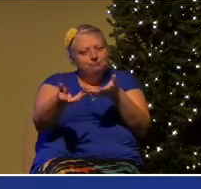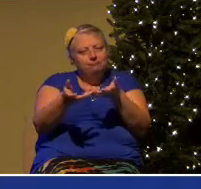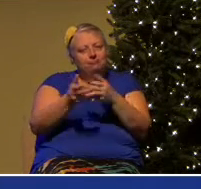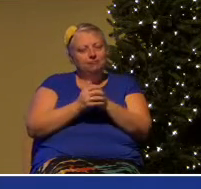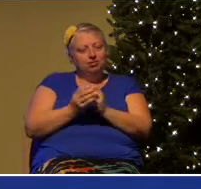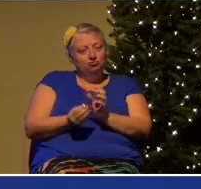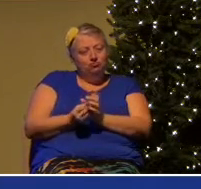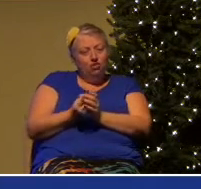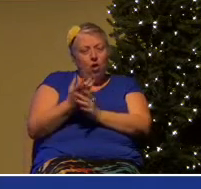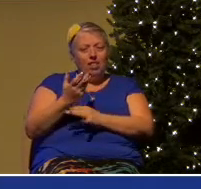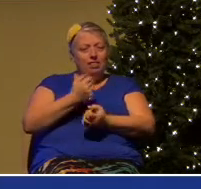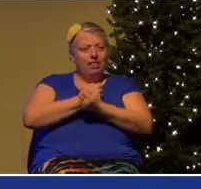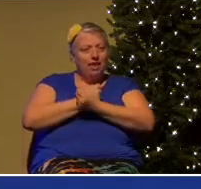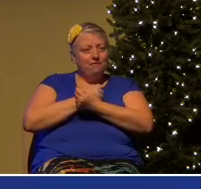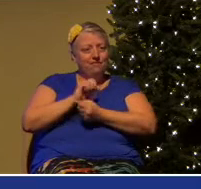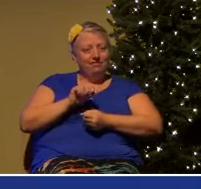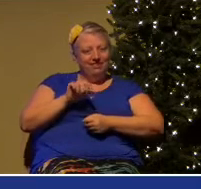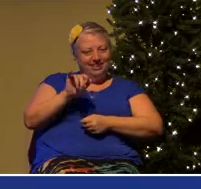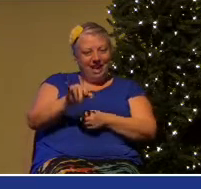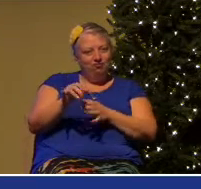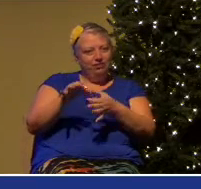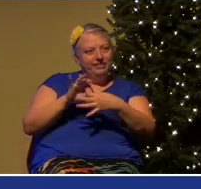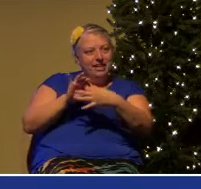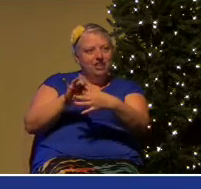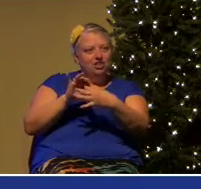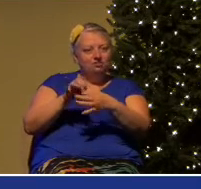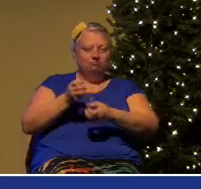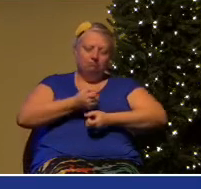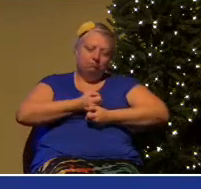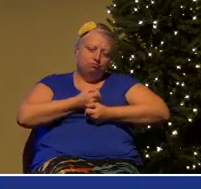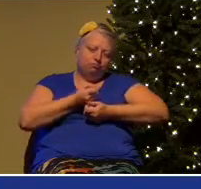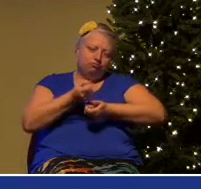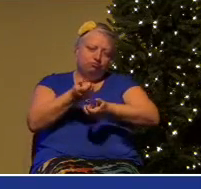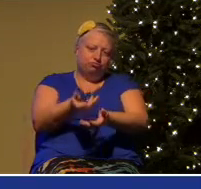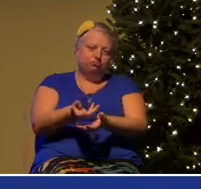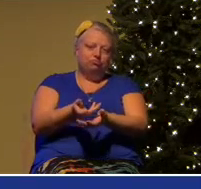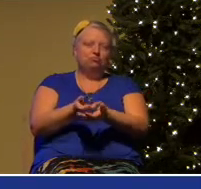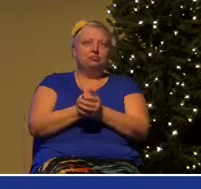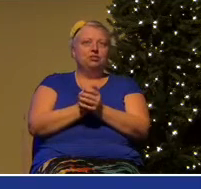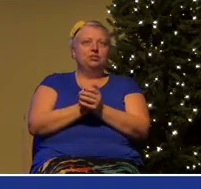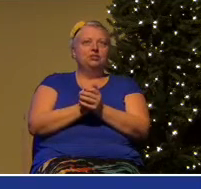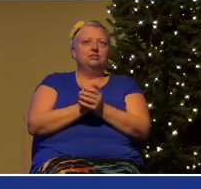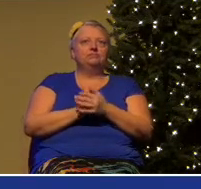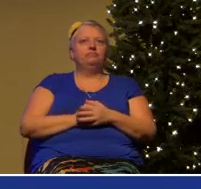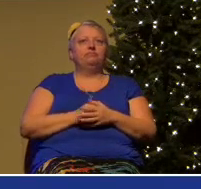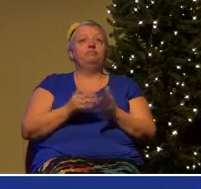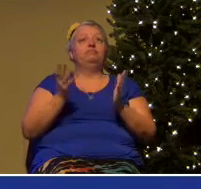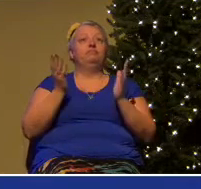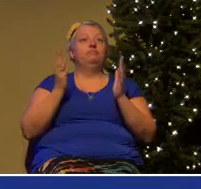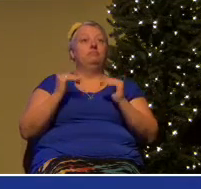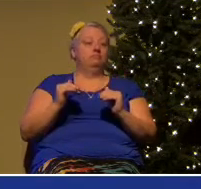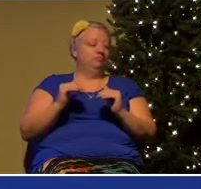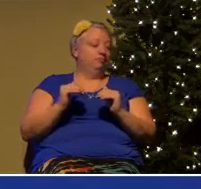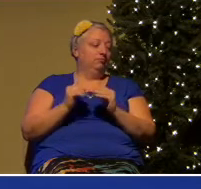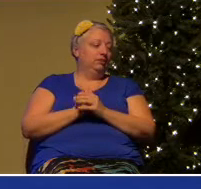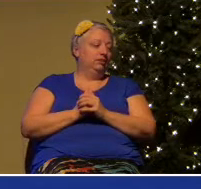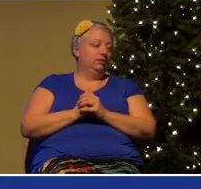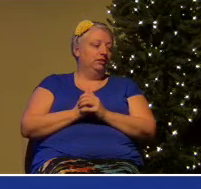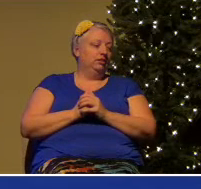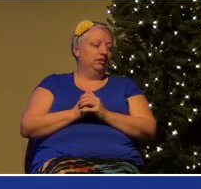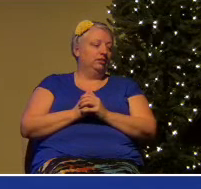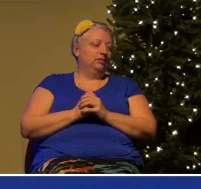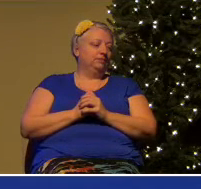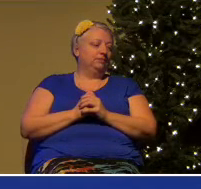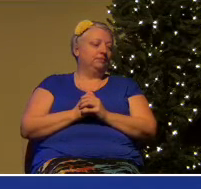Pour yourself into them. And then, third step in all of that is